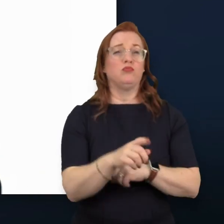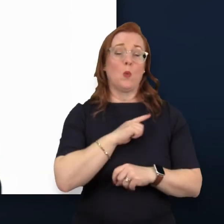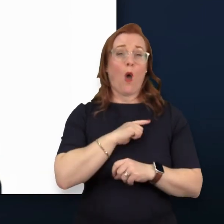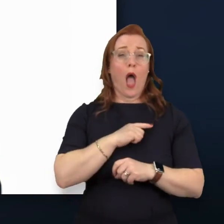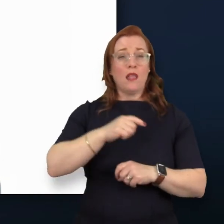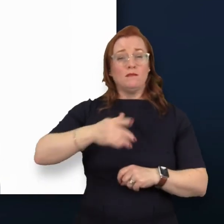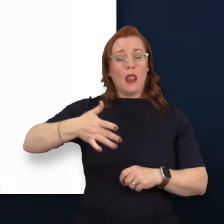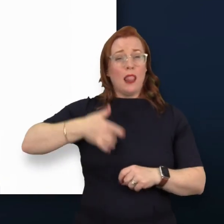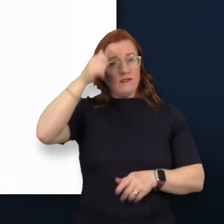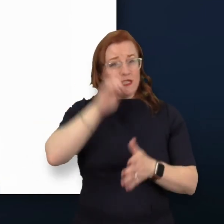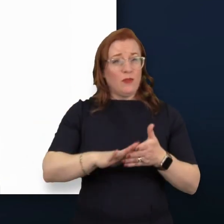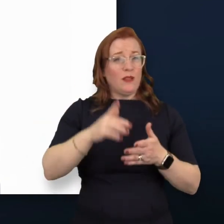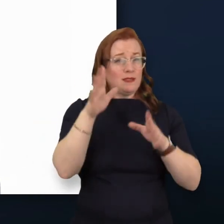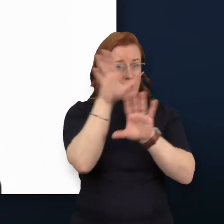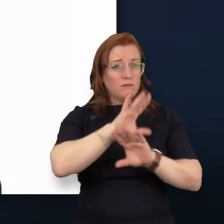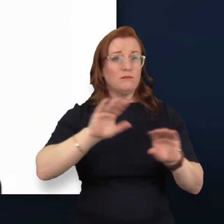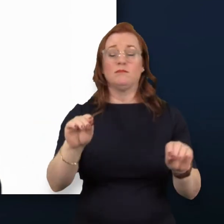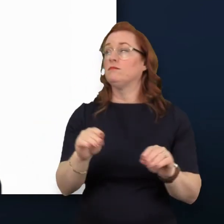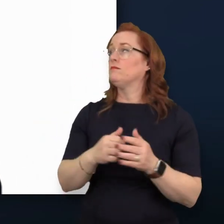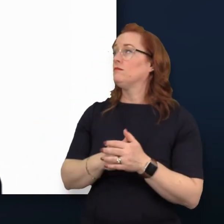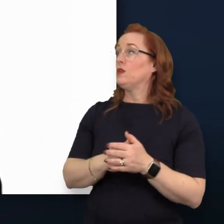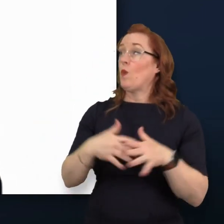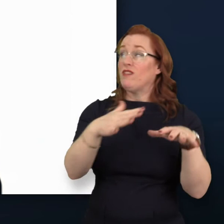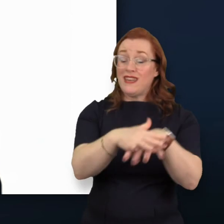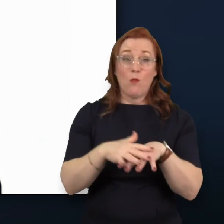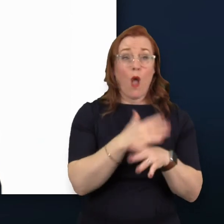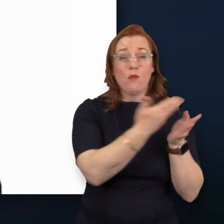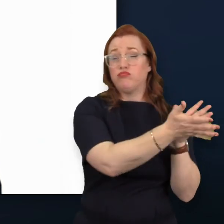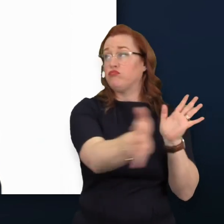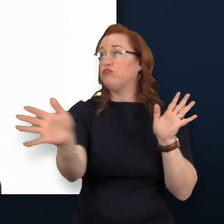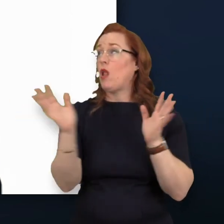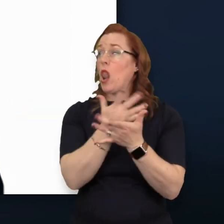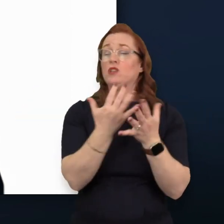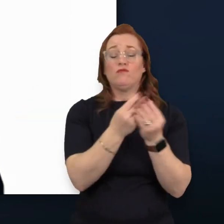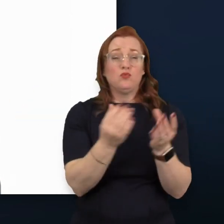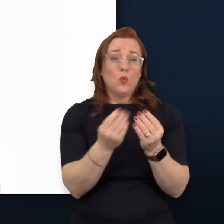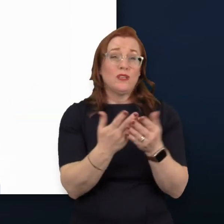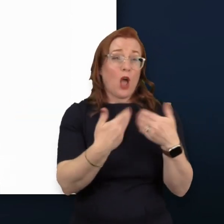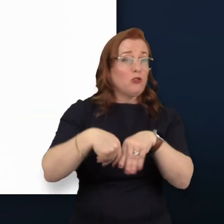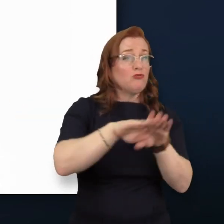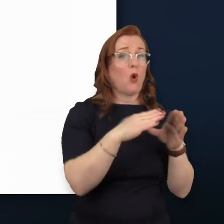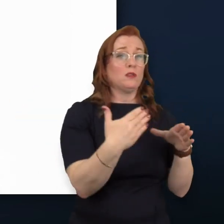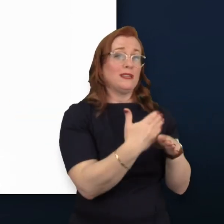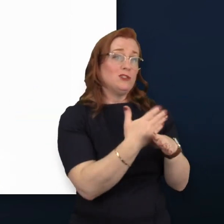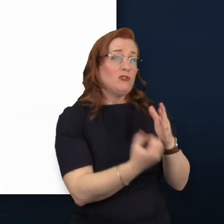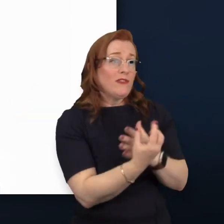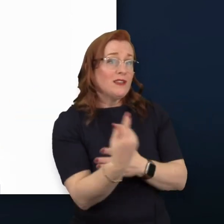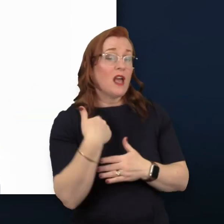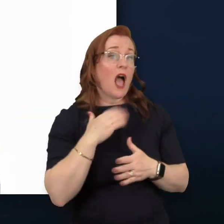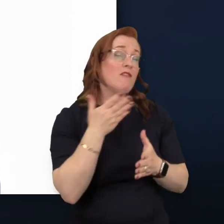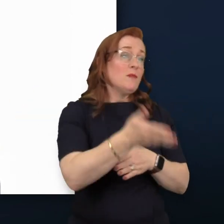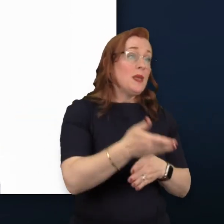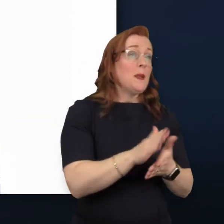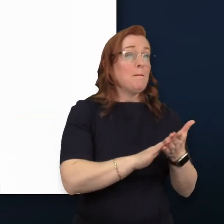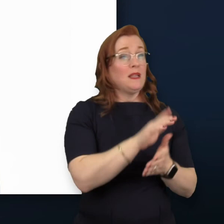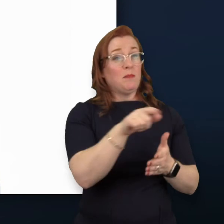There's a broad, influential network, a wide, growing range of resources, and it runs collaborative cross-industry events that I've attended that encourages those attending to